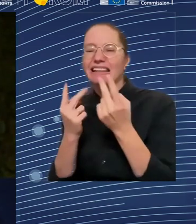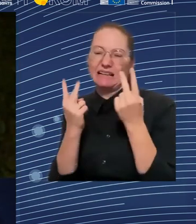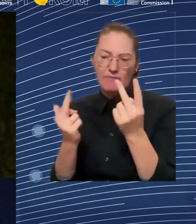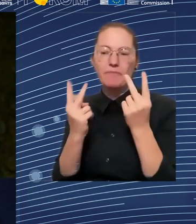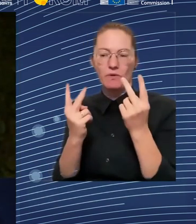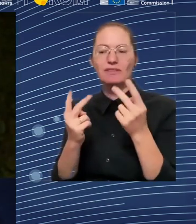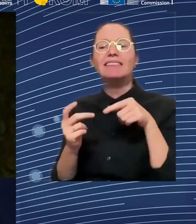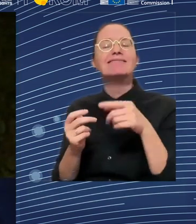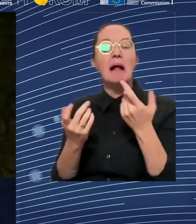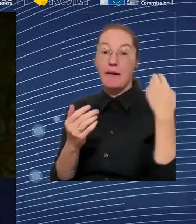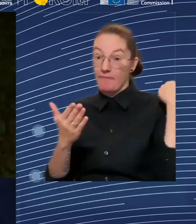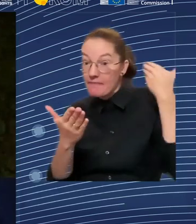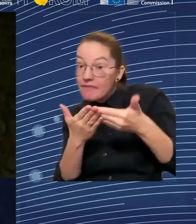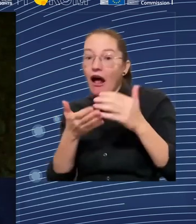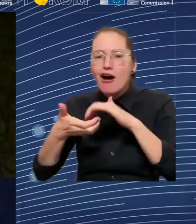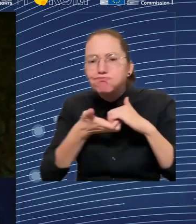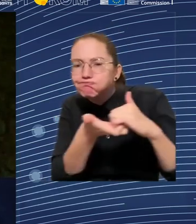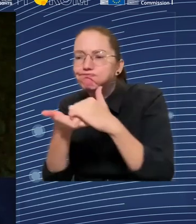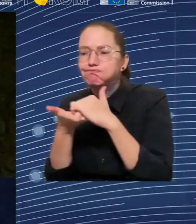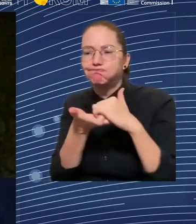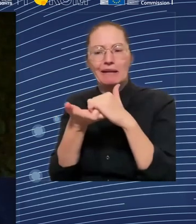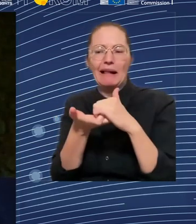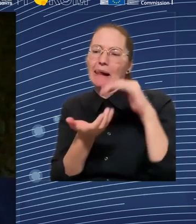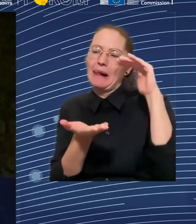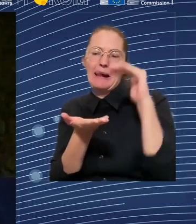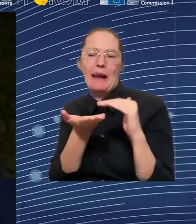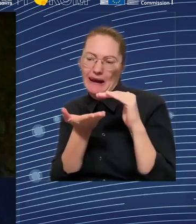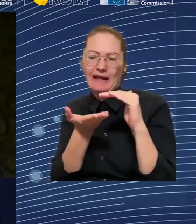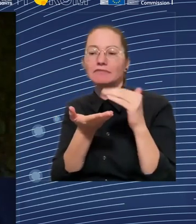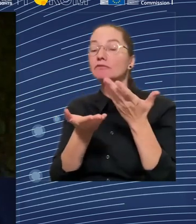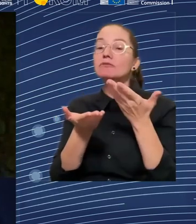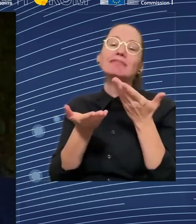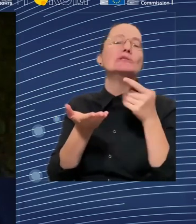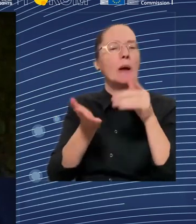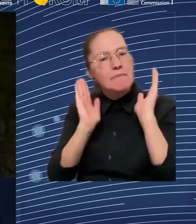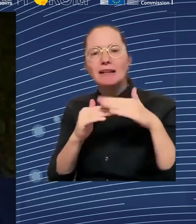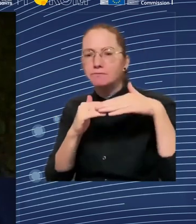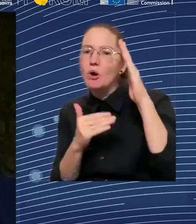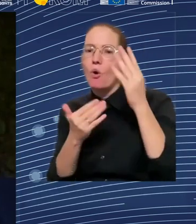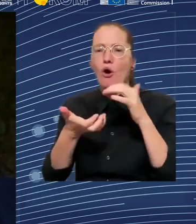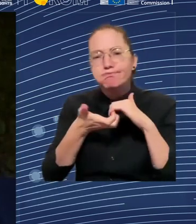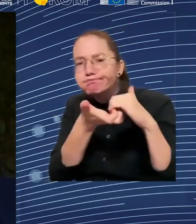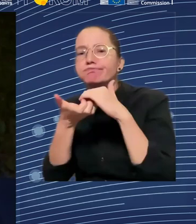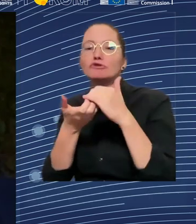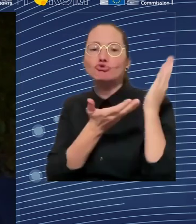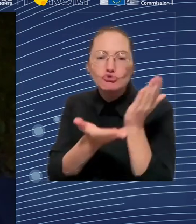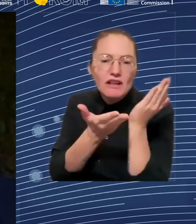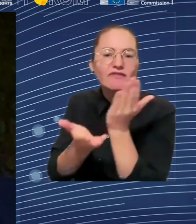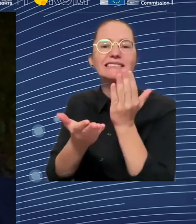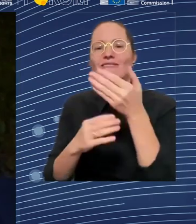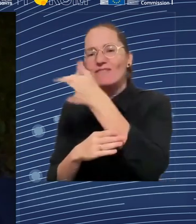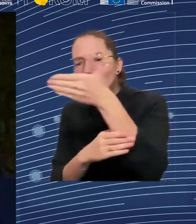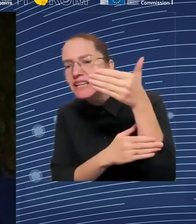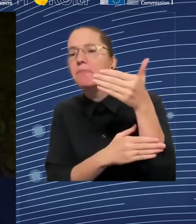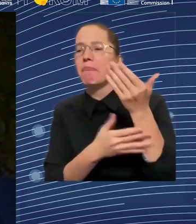really train their employees. There's no problem with that. And they can lead all that transition and all